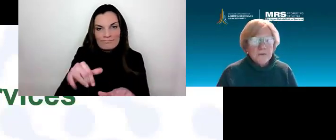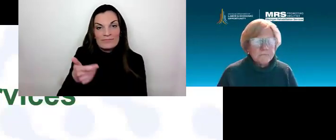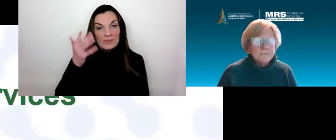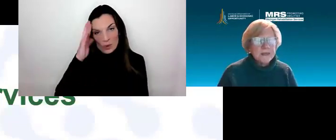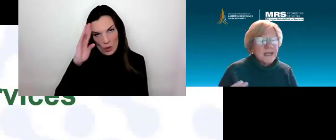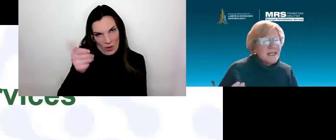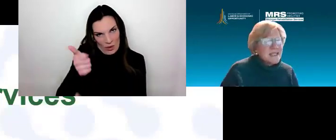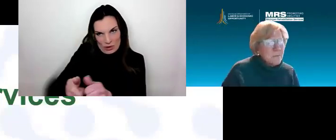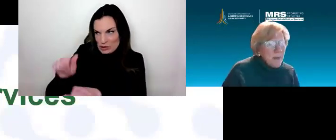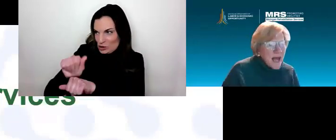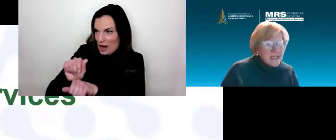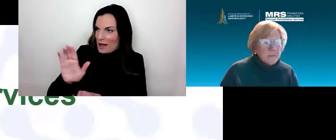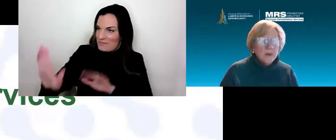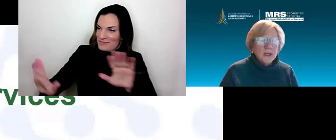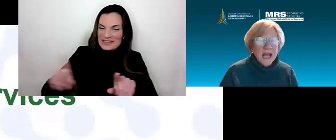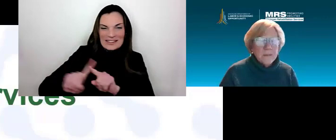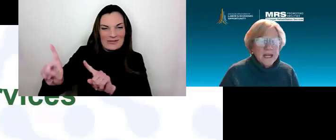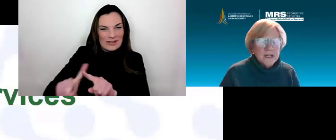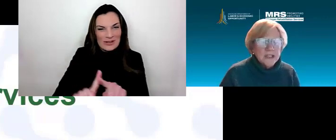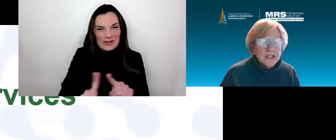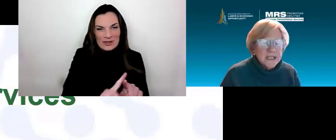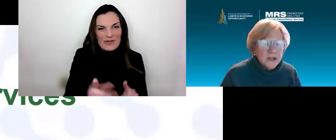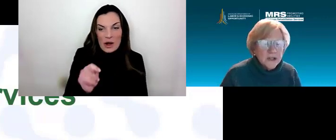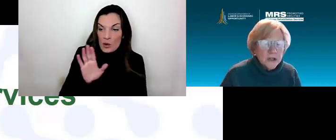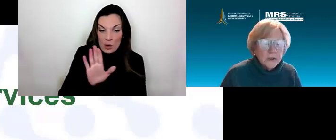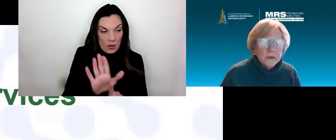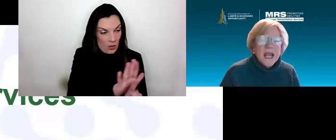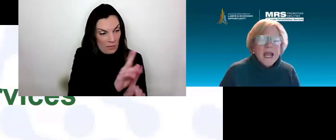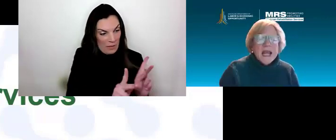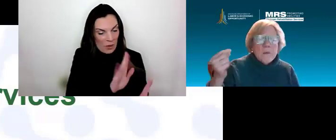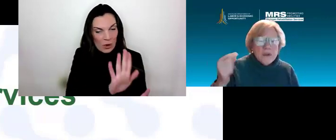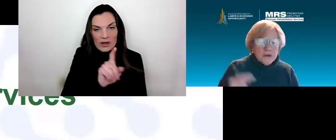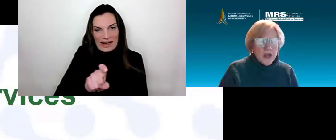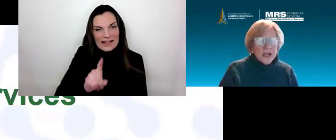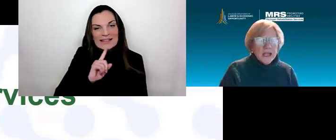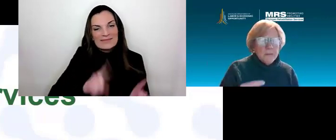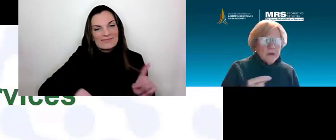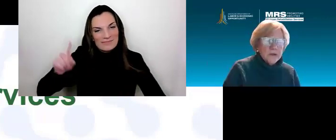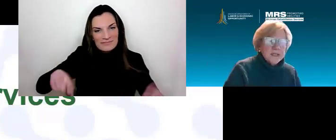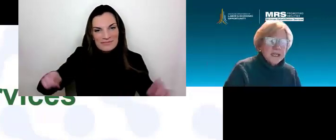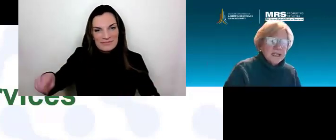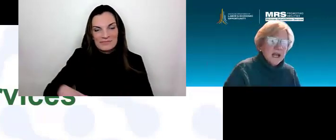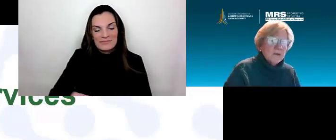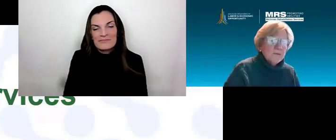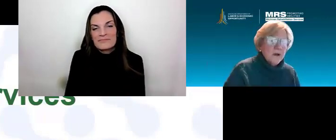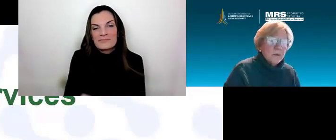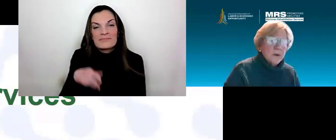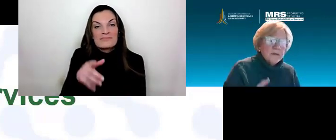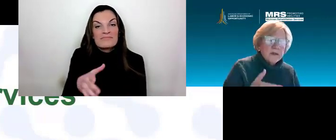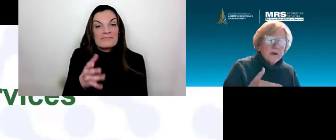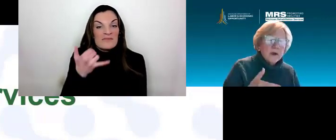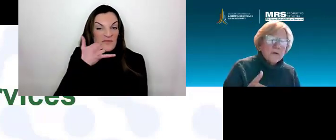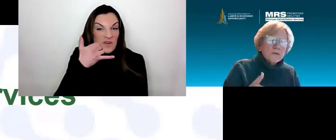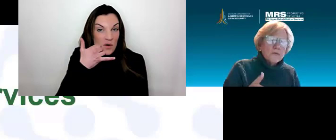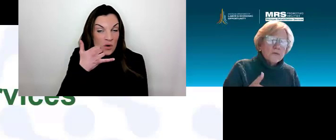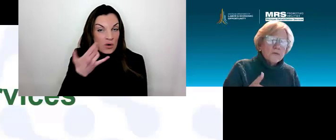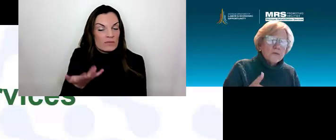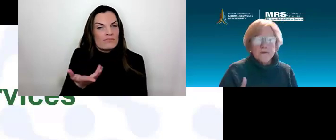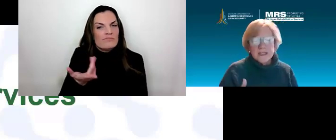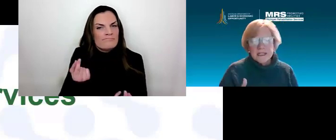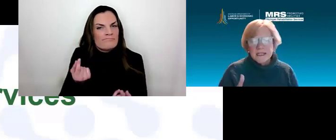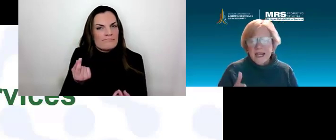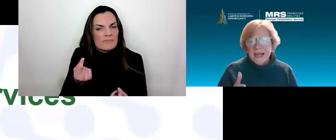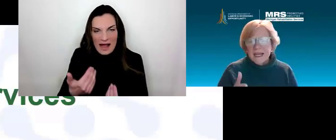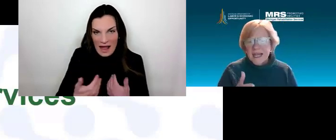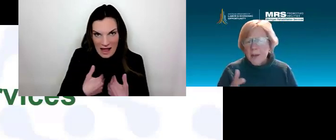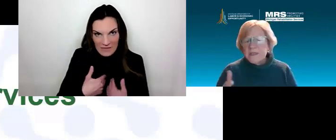functions. Some possible accommodations include when you're talking about using a telephone, there are relay